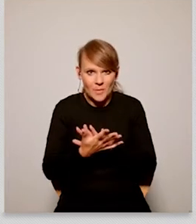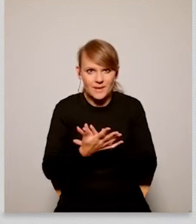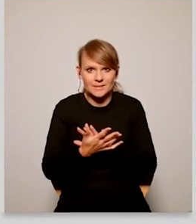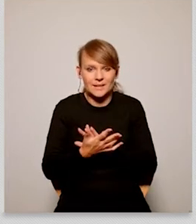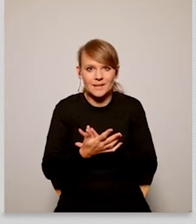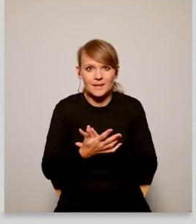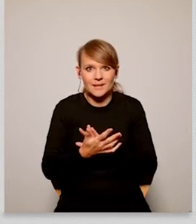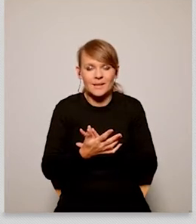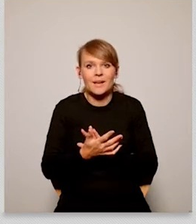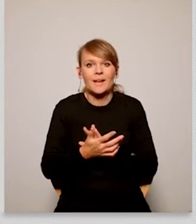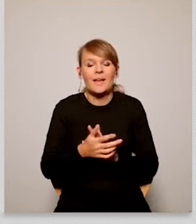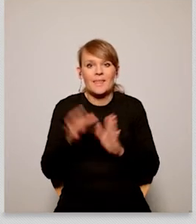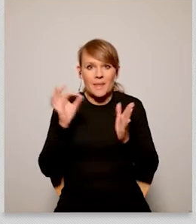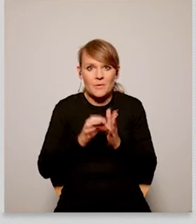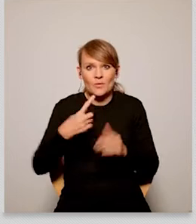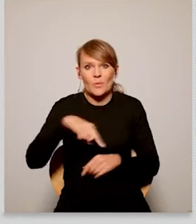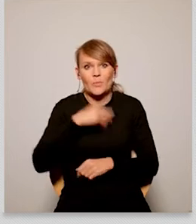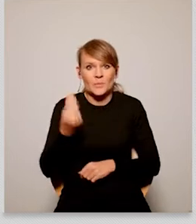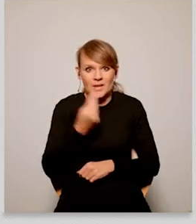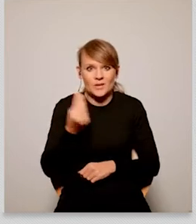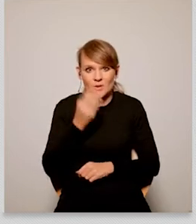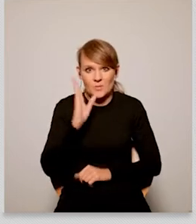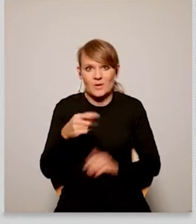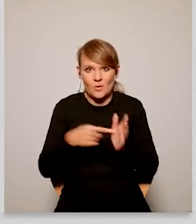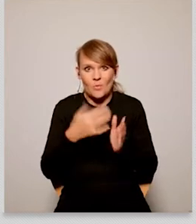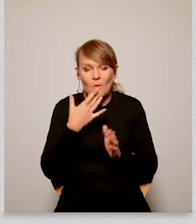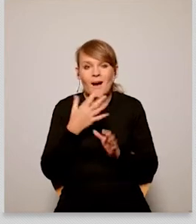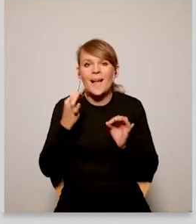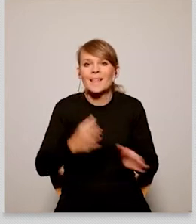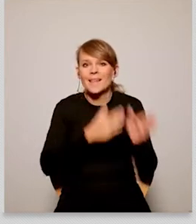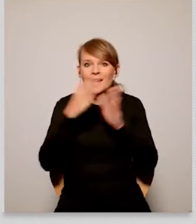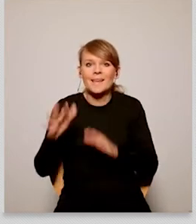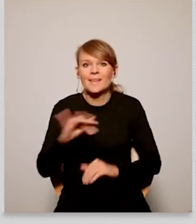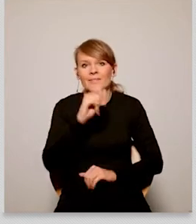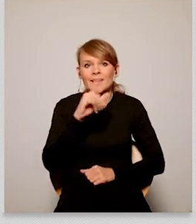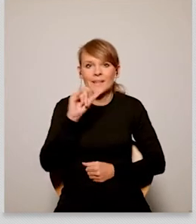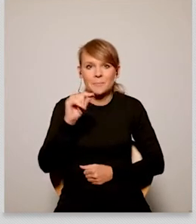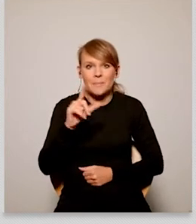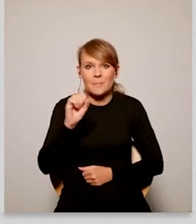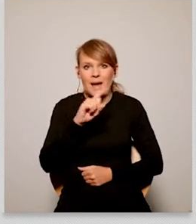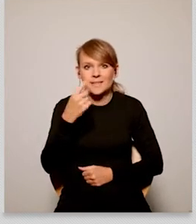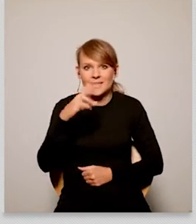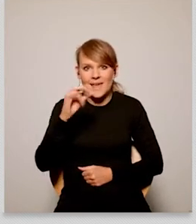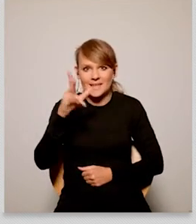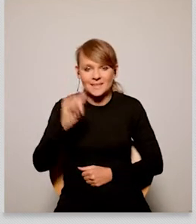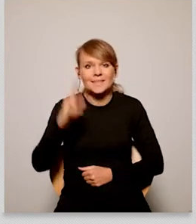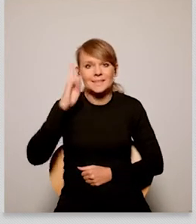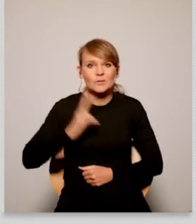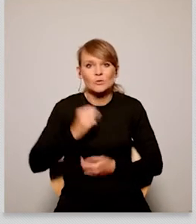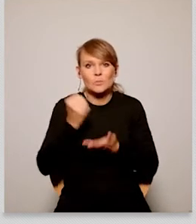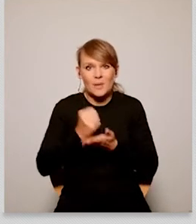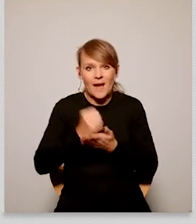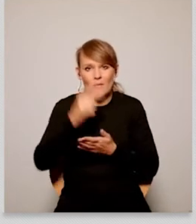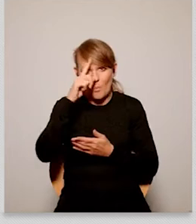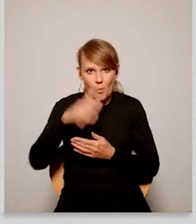just transition and we're going to discuss these issues again soon but now voice over to